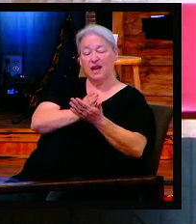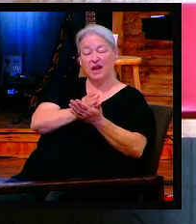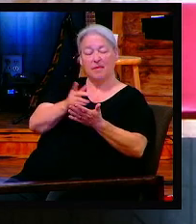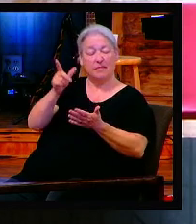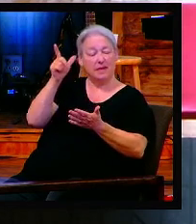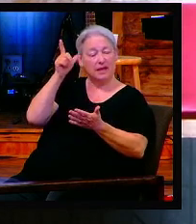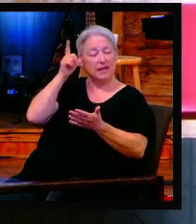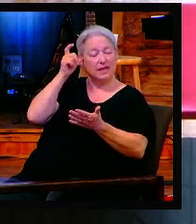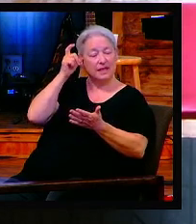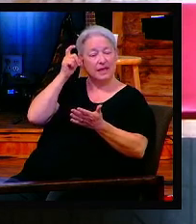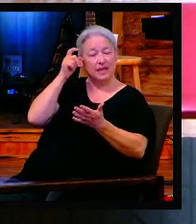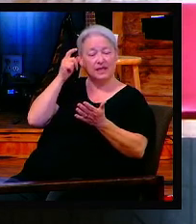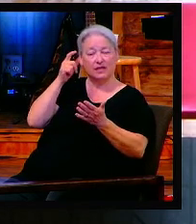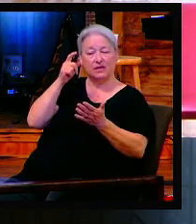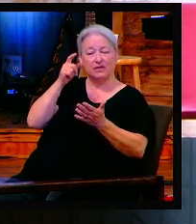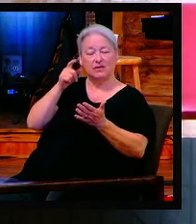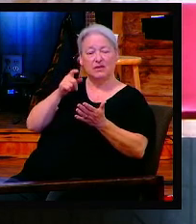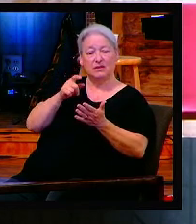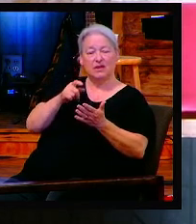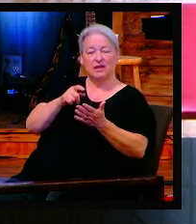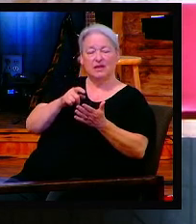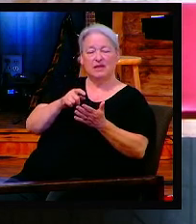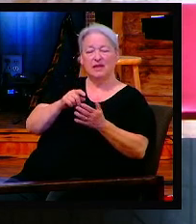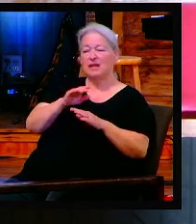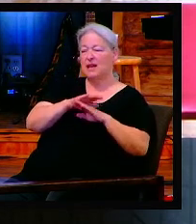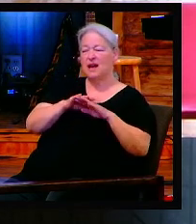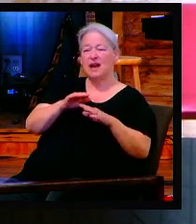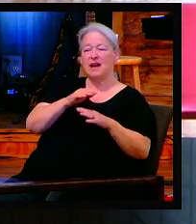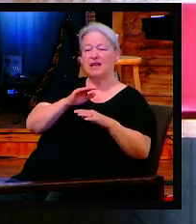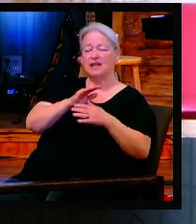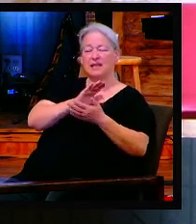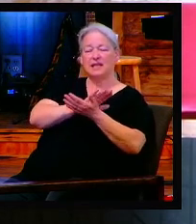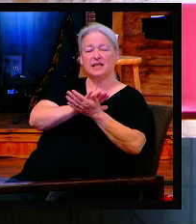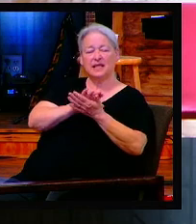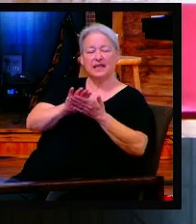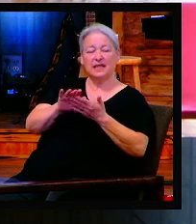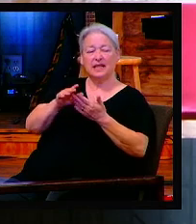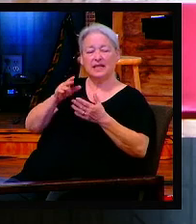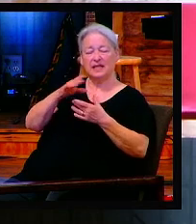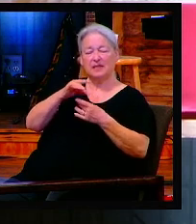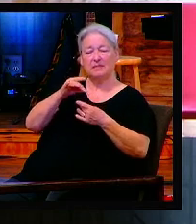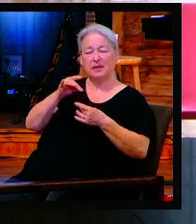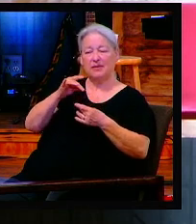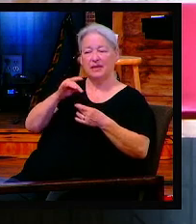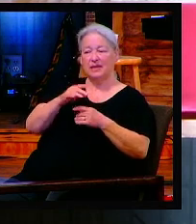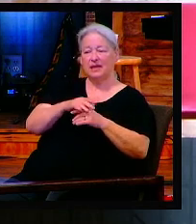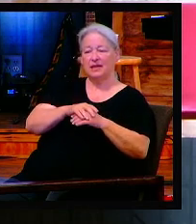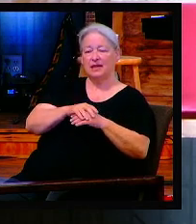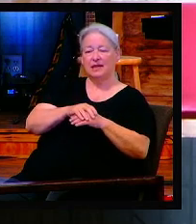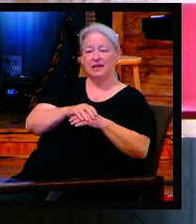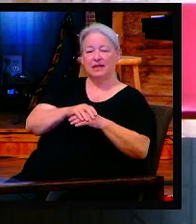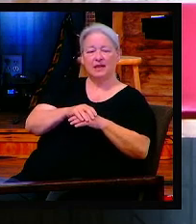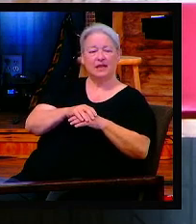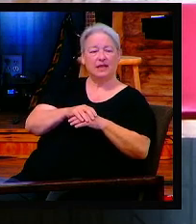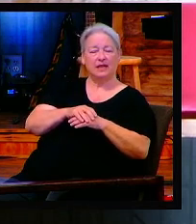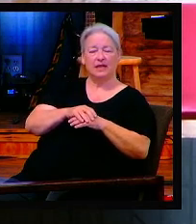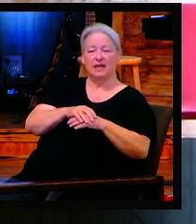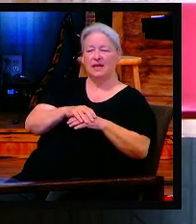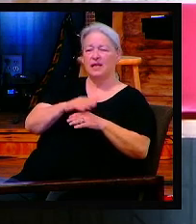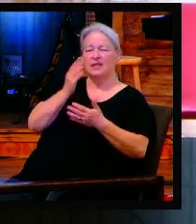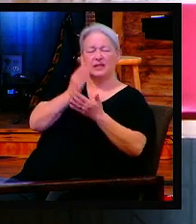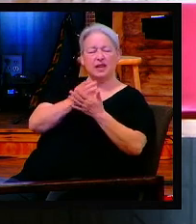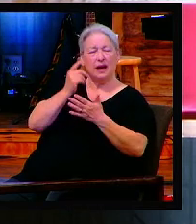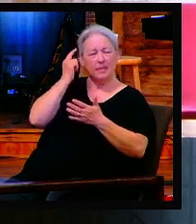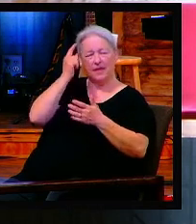that might be mocking you or making fun of you. Are you really good at self-negative talk? Quit saying that God's so busy in the Middle East. Quit thinking that,